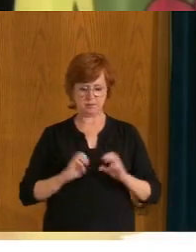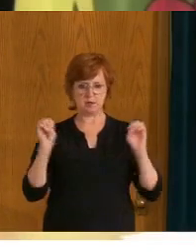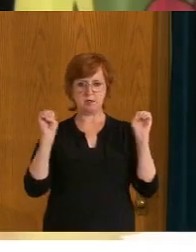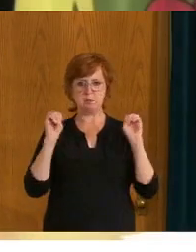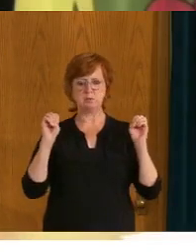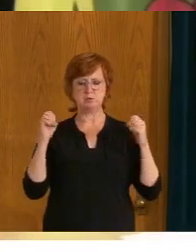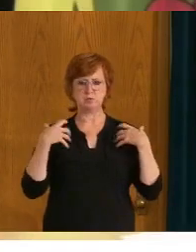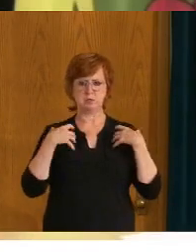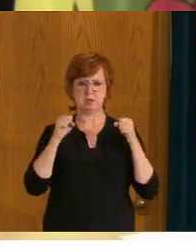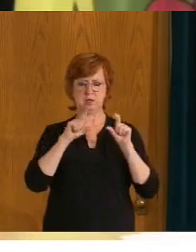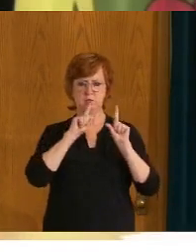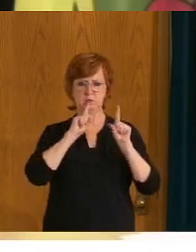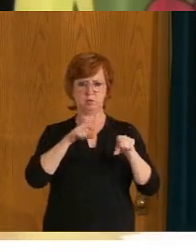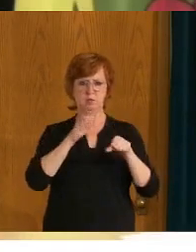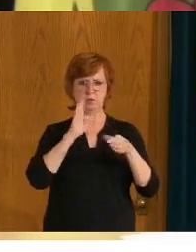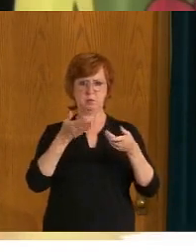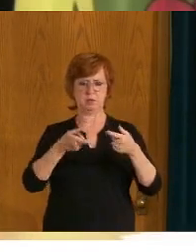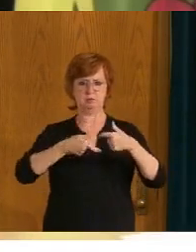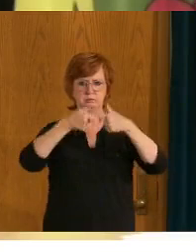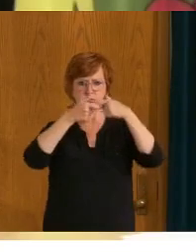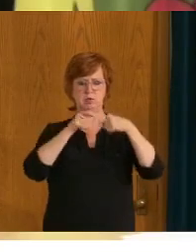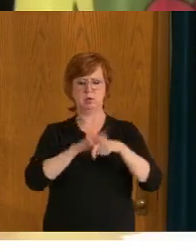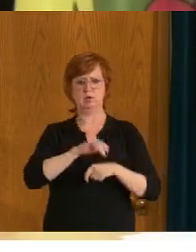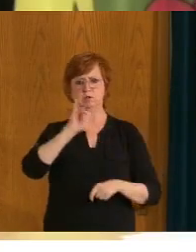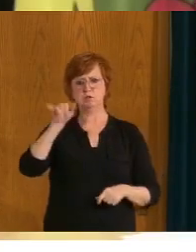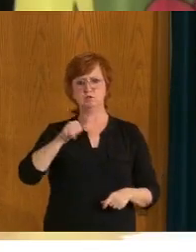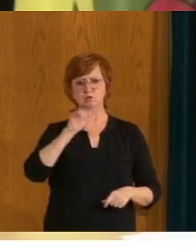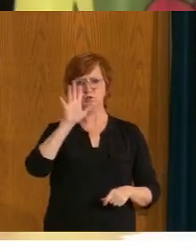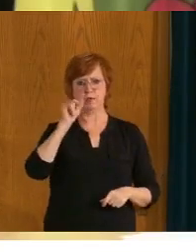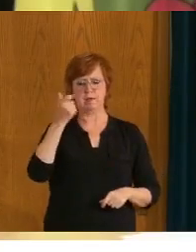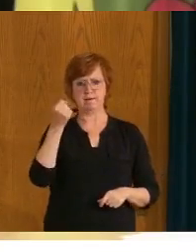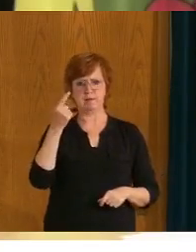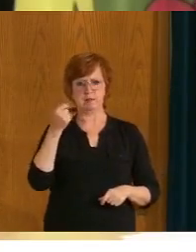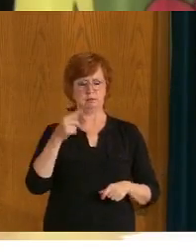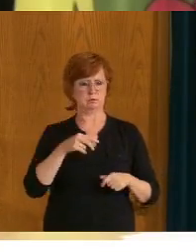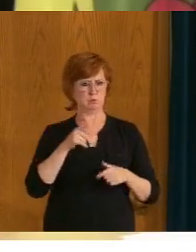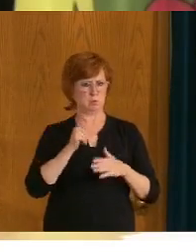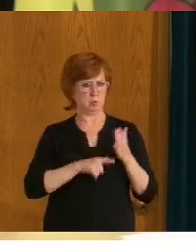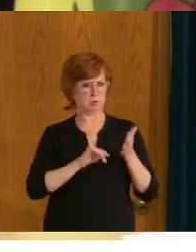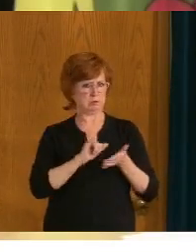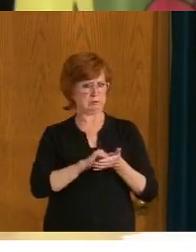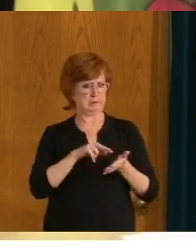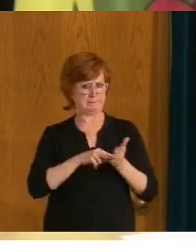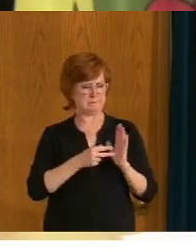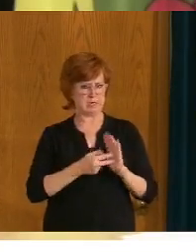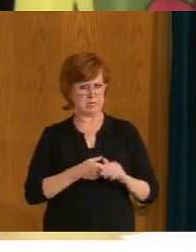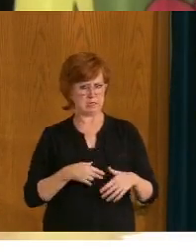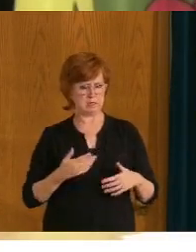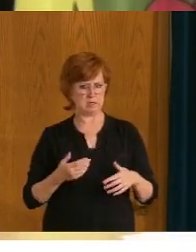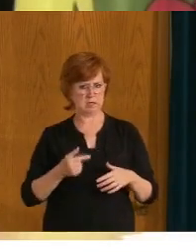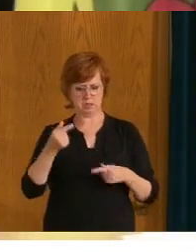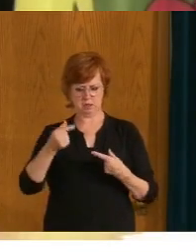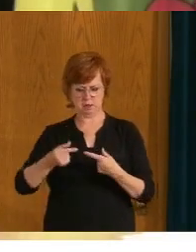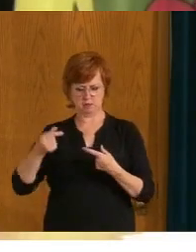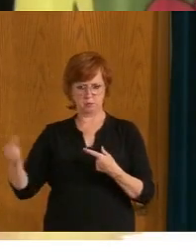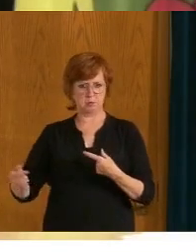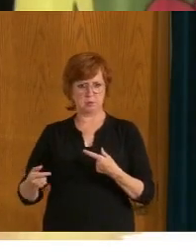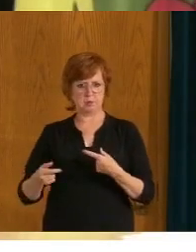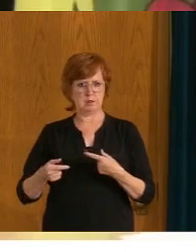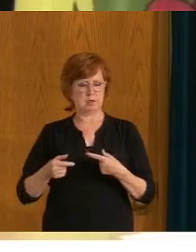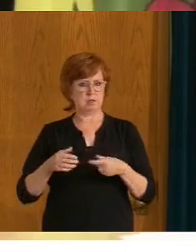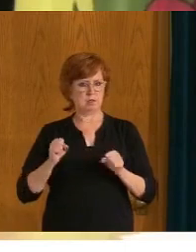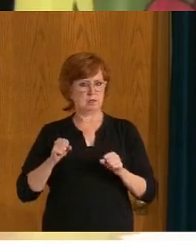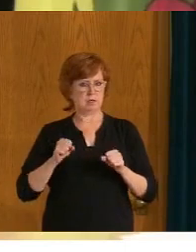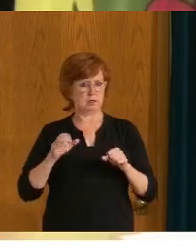rescinded on the 11th. What does that mean in practice as far as, uh, what the government can do for